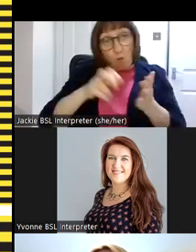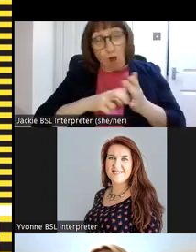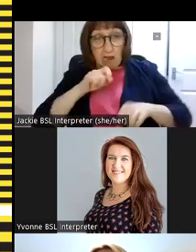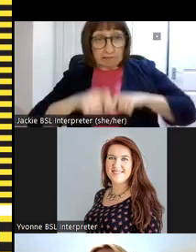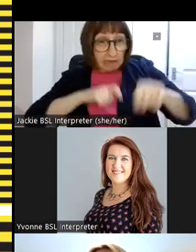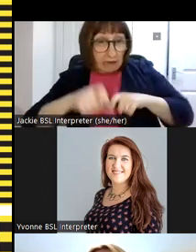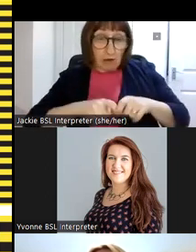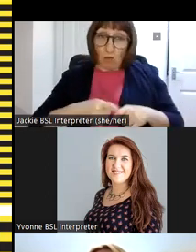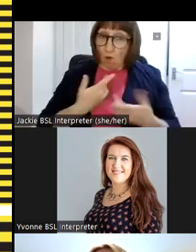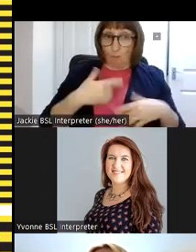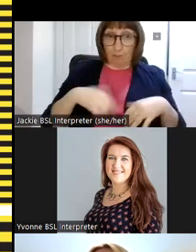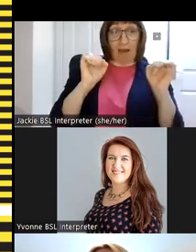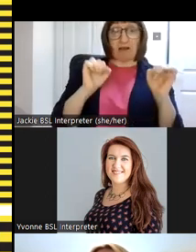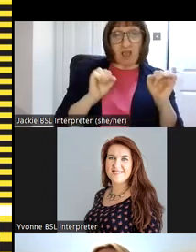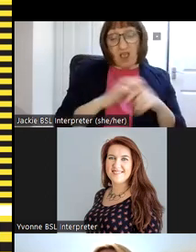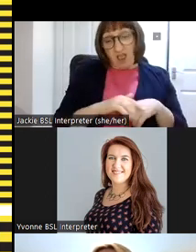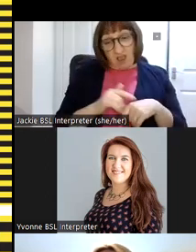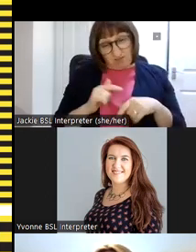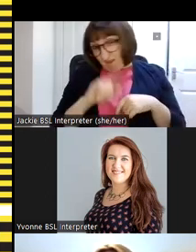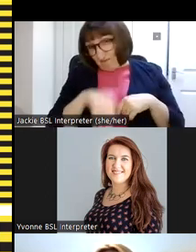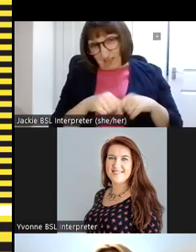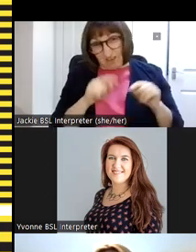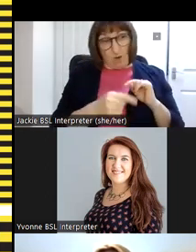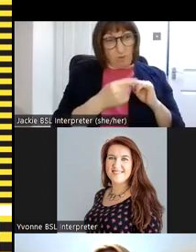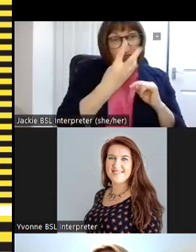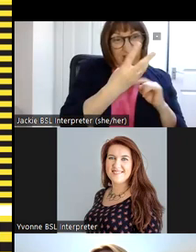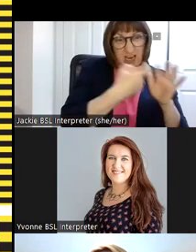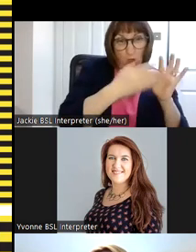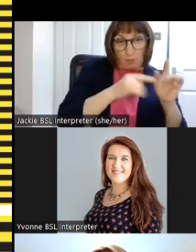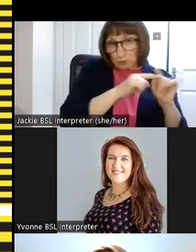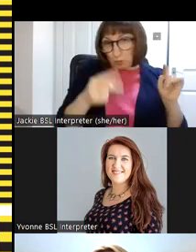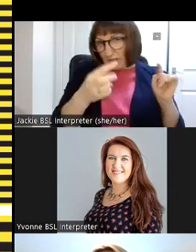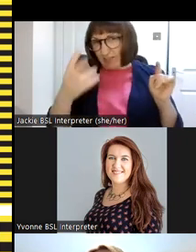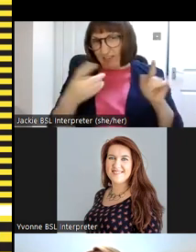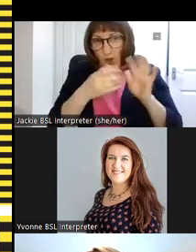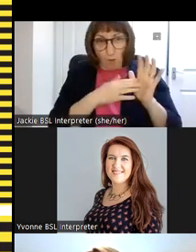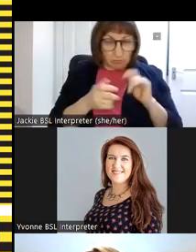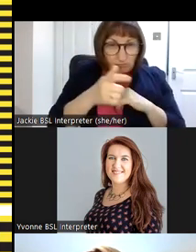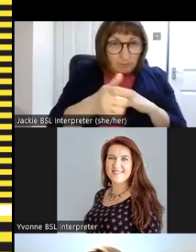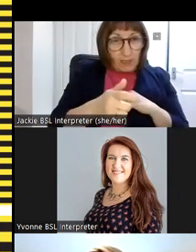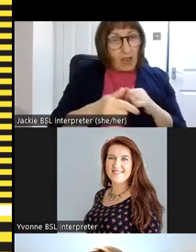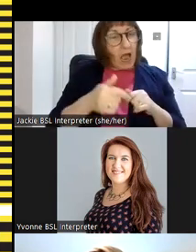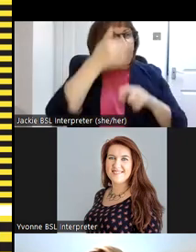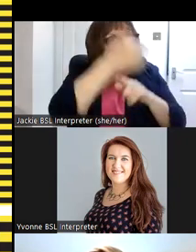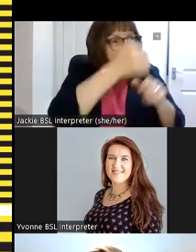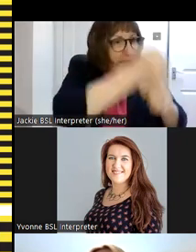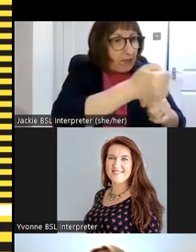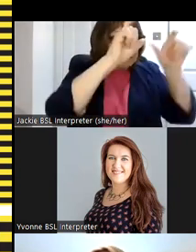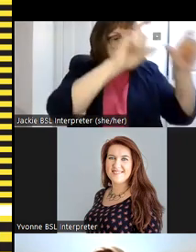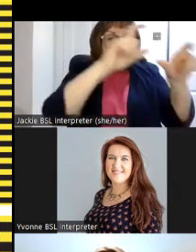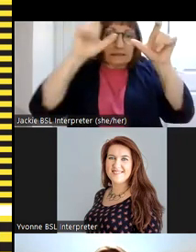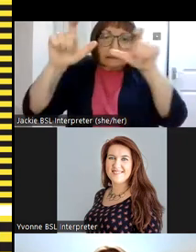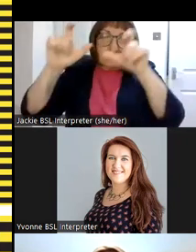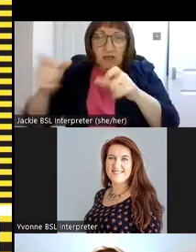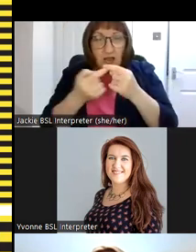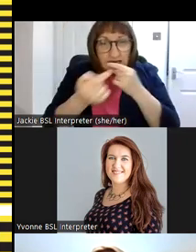vary in distance from uh three kilometers to 23 kilometers uh they have signs placed um at or